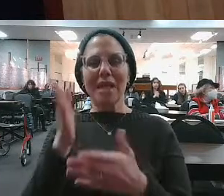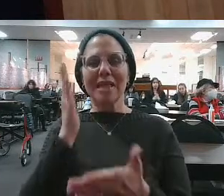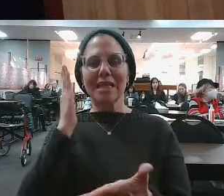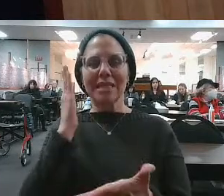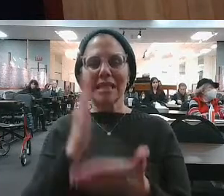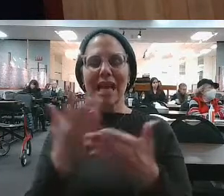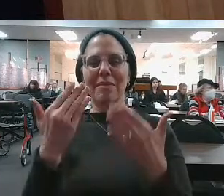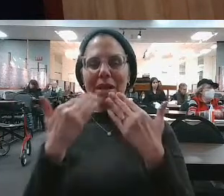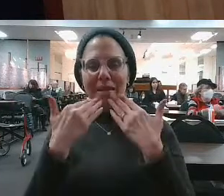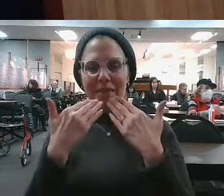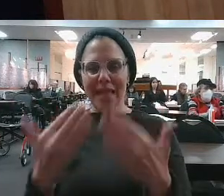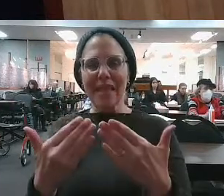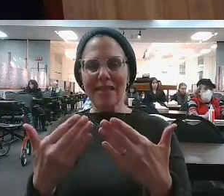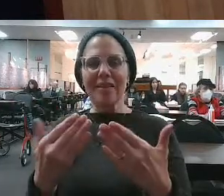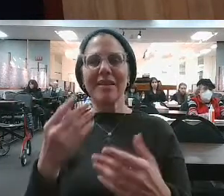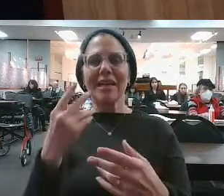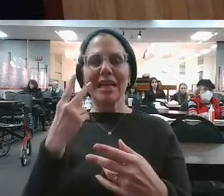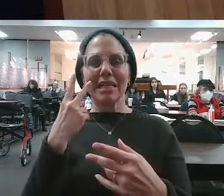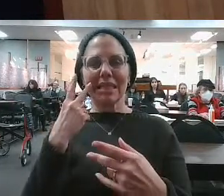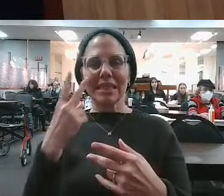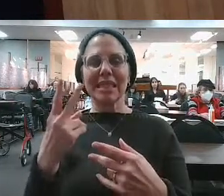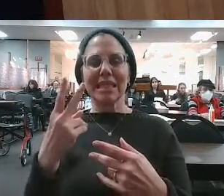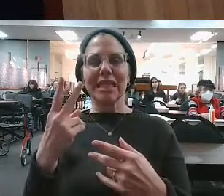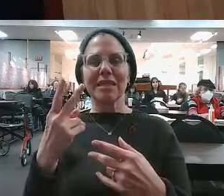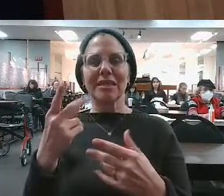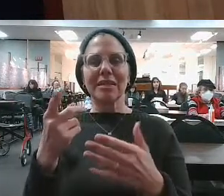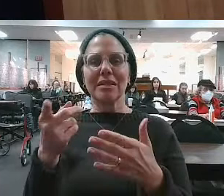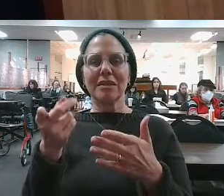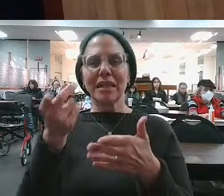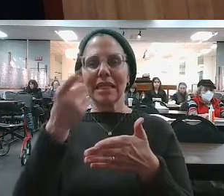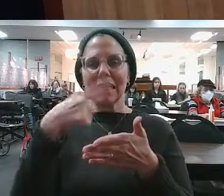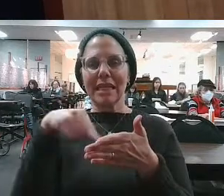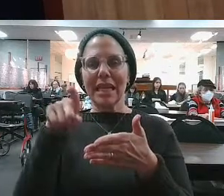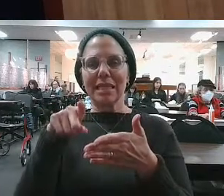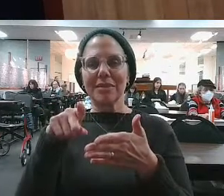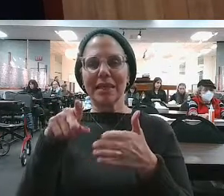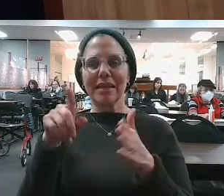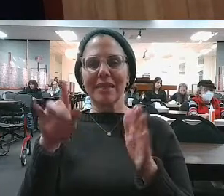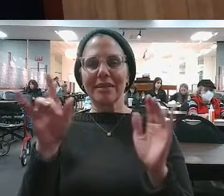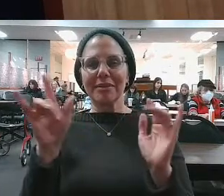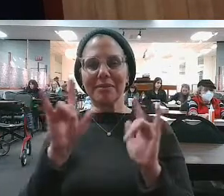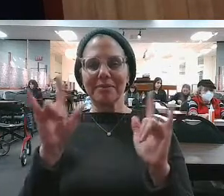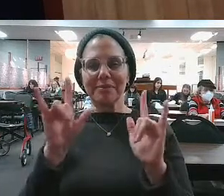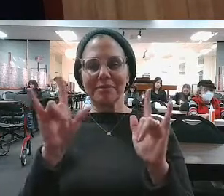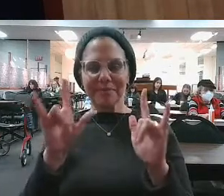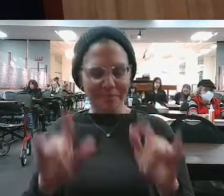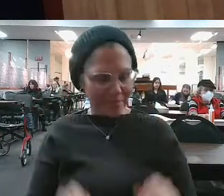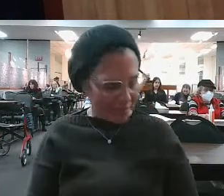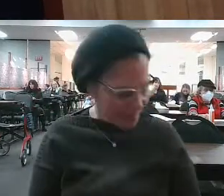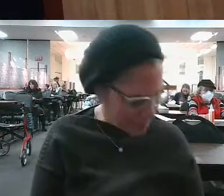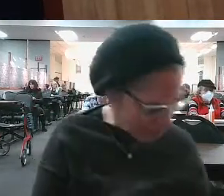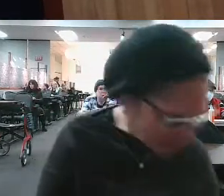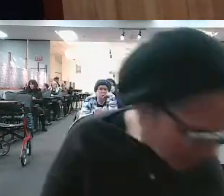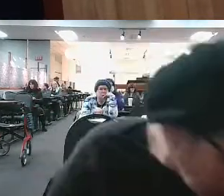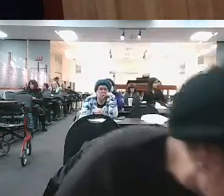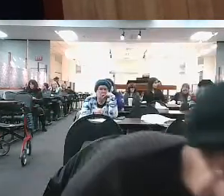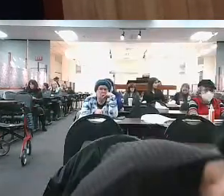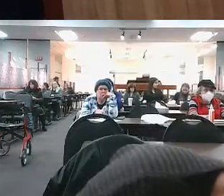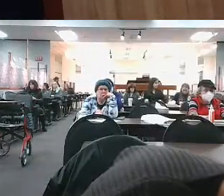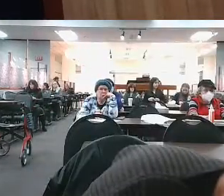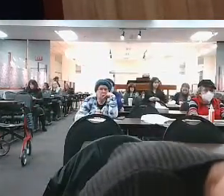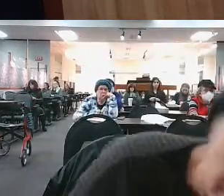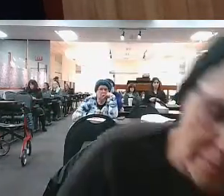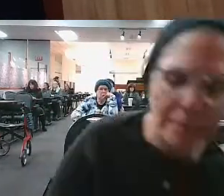Stop over here for tonight. And may I say Shem again, if you have not yet joined the WhatsApp group, you could use the QR code on the